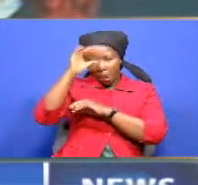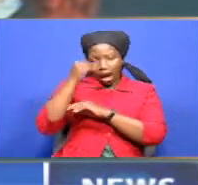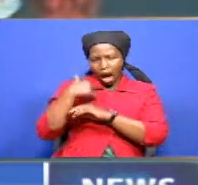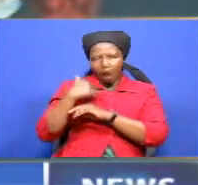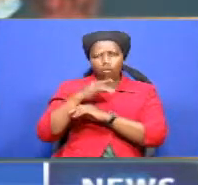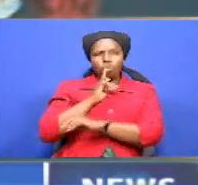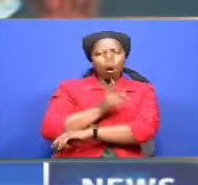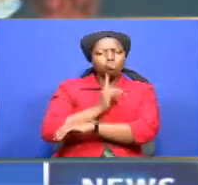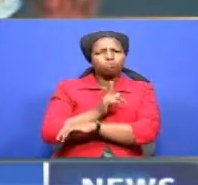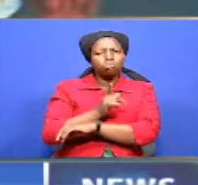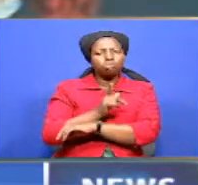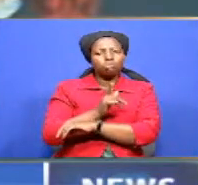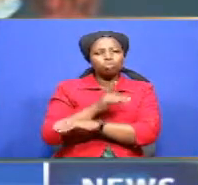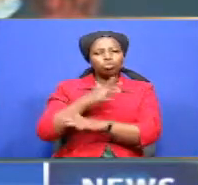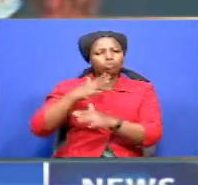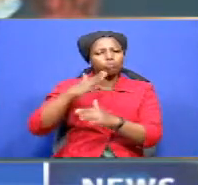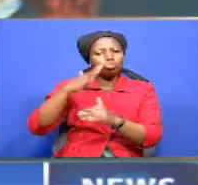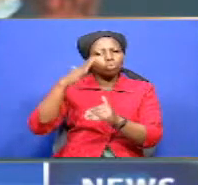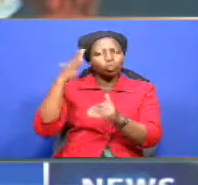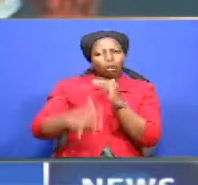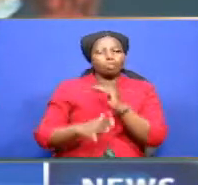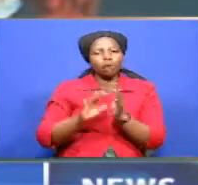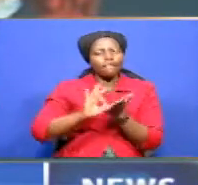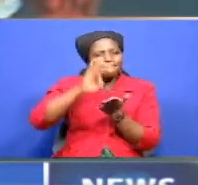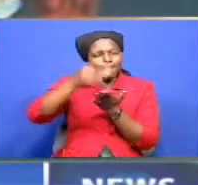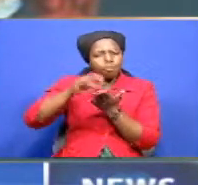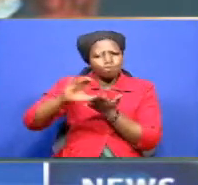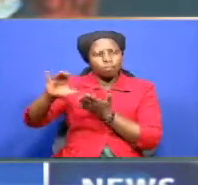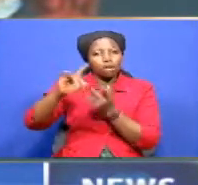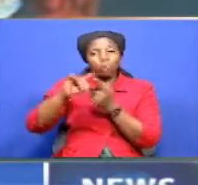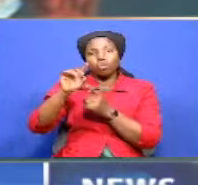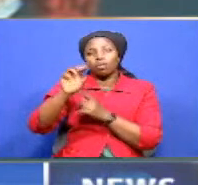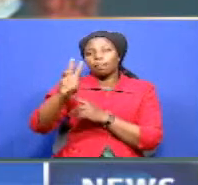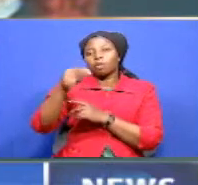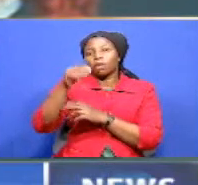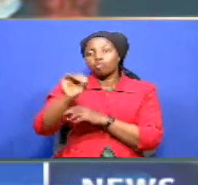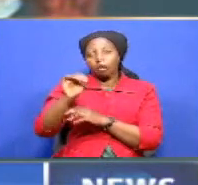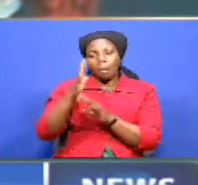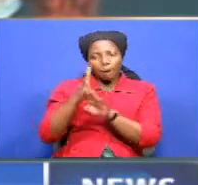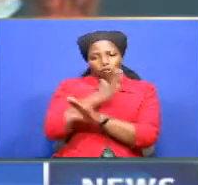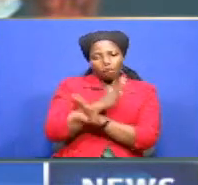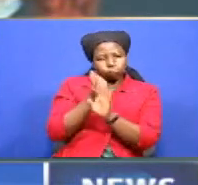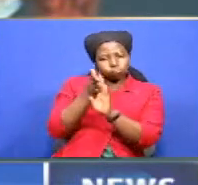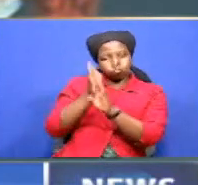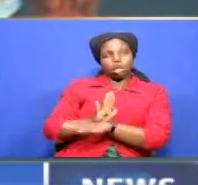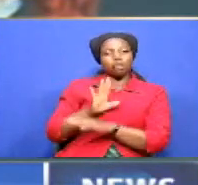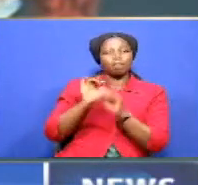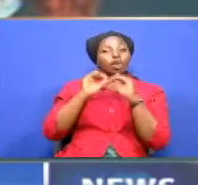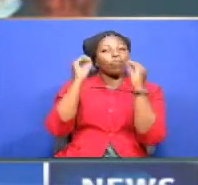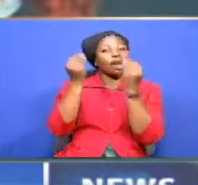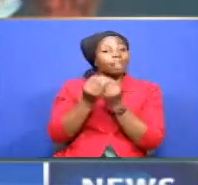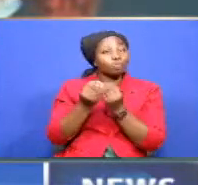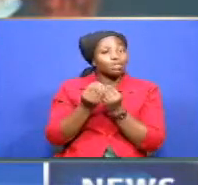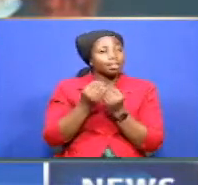permanently halt US funding to the World Health Organization before eventually quitting the organization. His threat came just